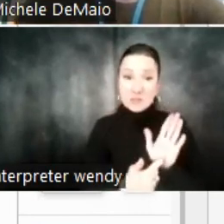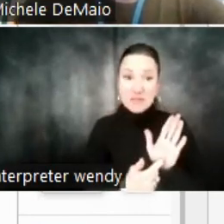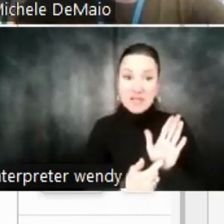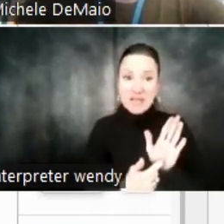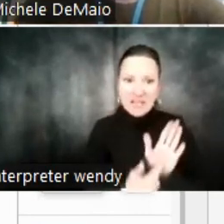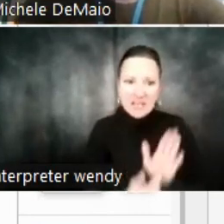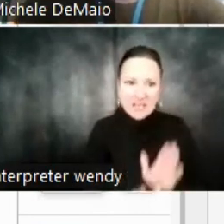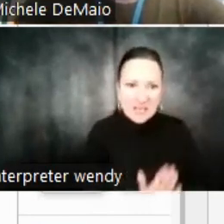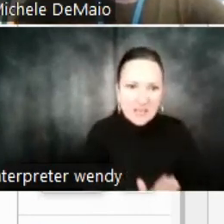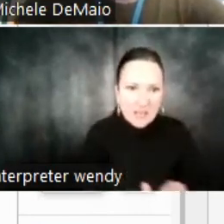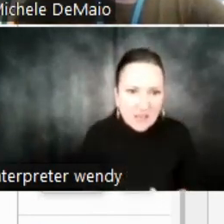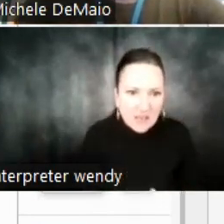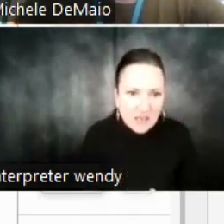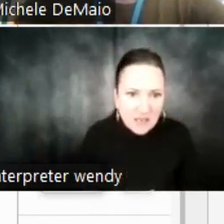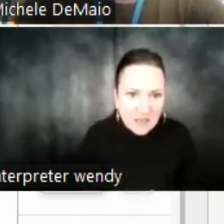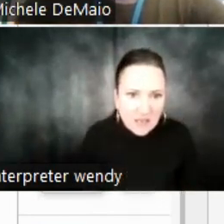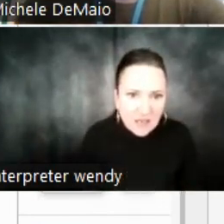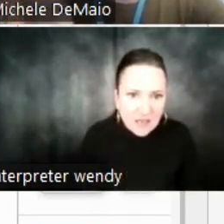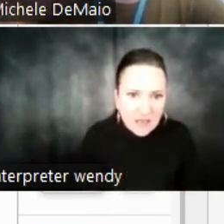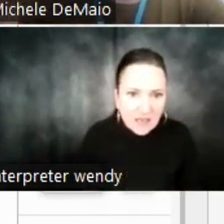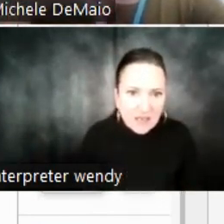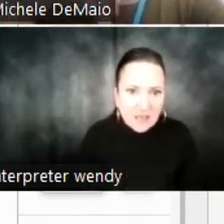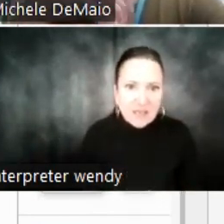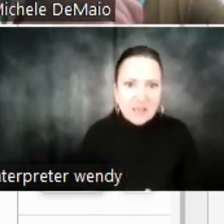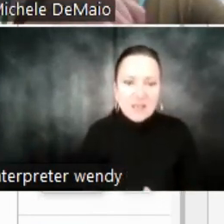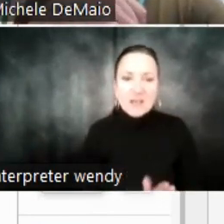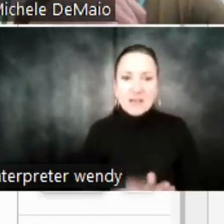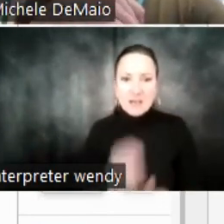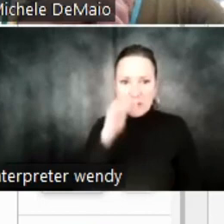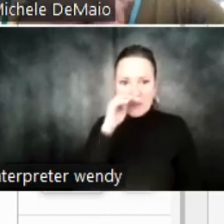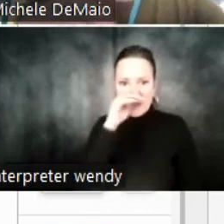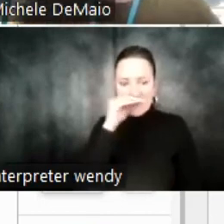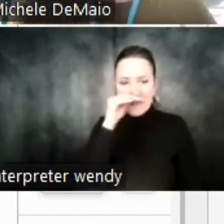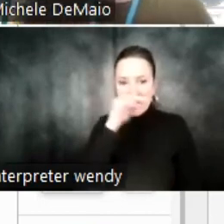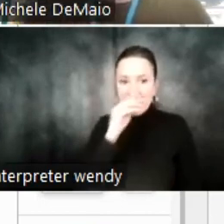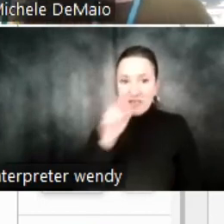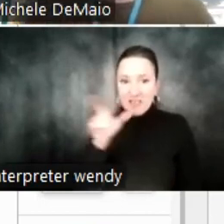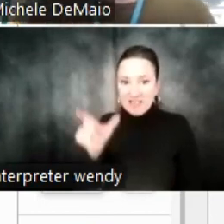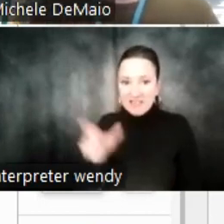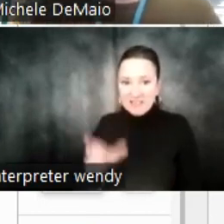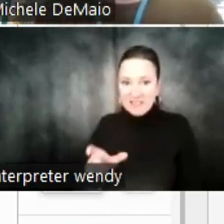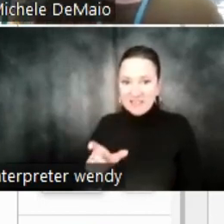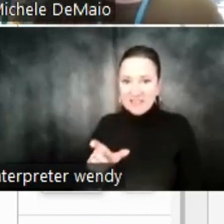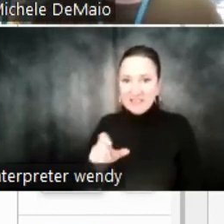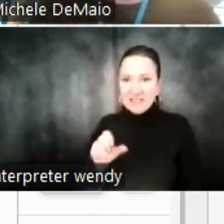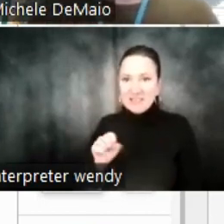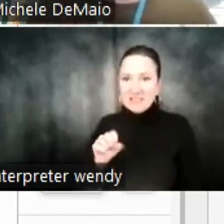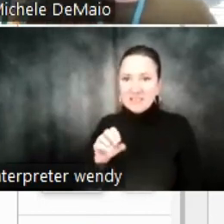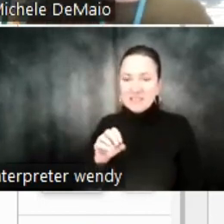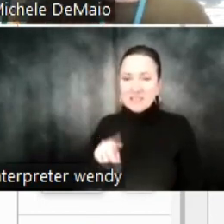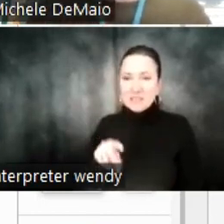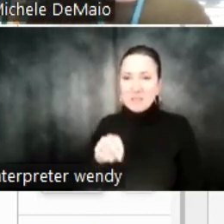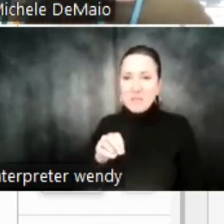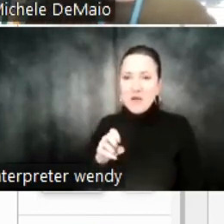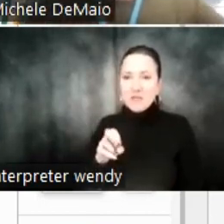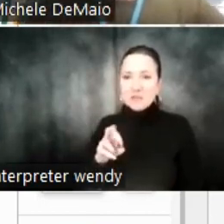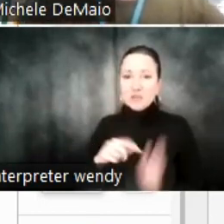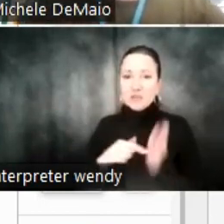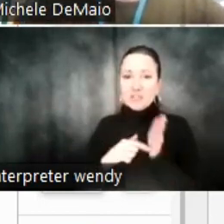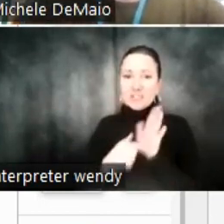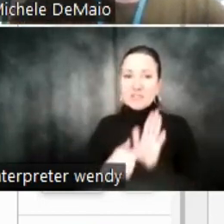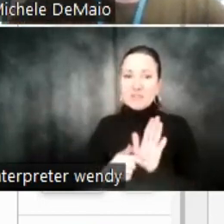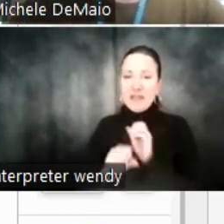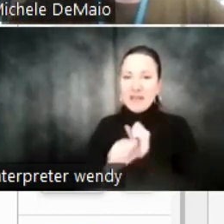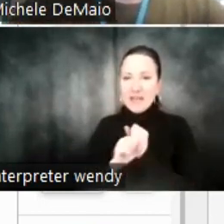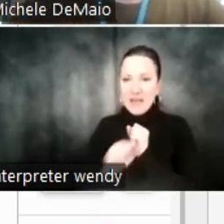can set right there, that Poco, Barro, Italian, as far as that wood is concerned. That's what's called a sponsored display ad. So,